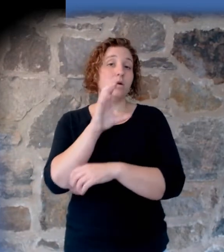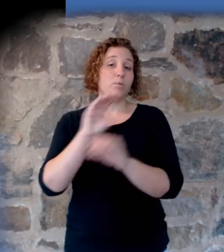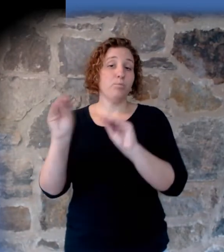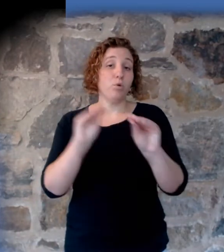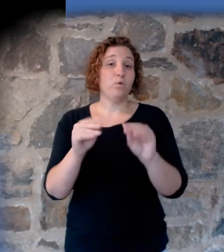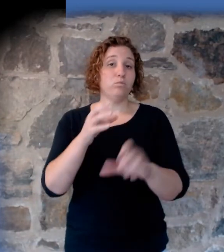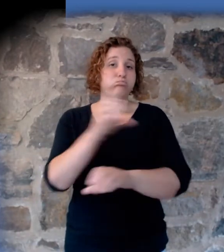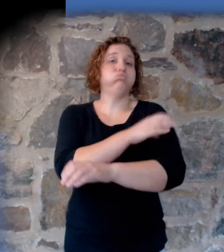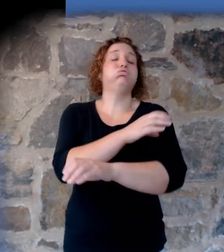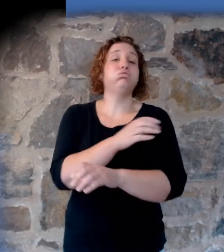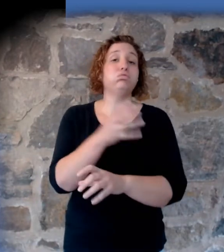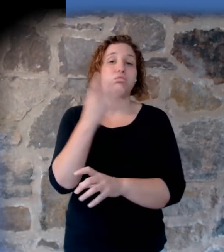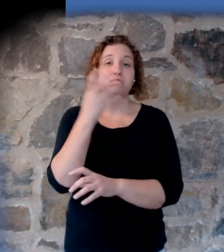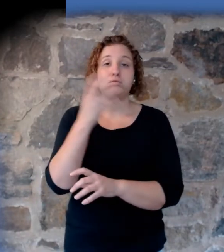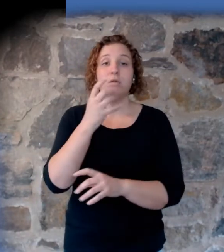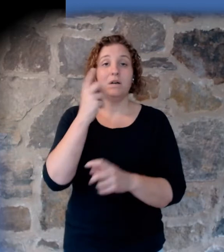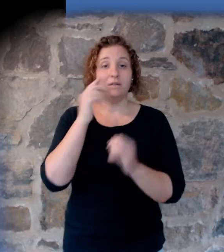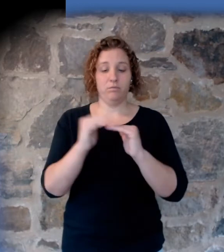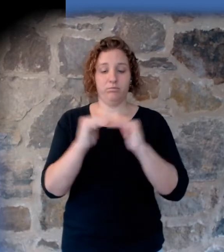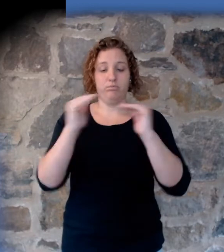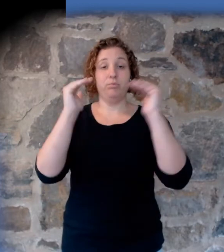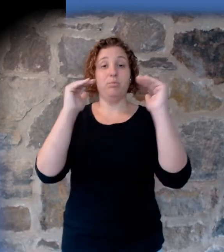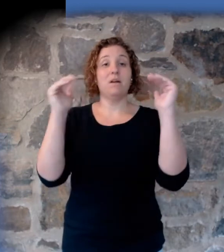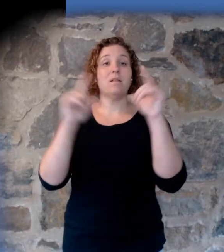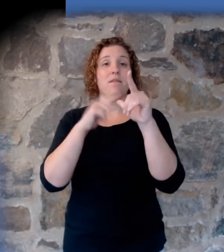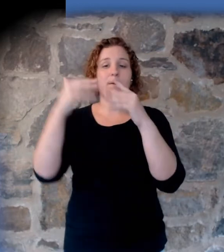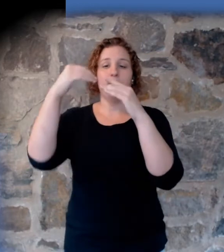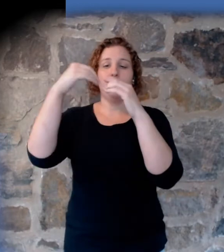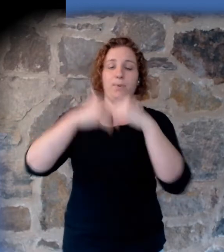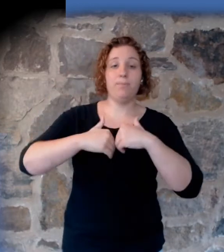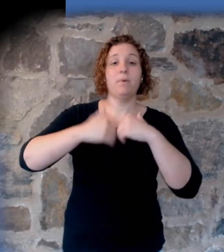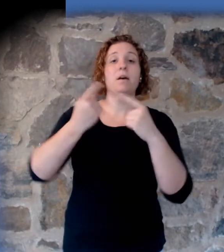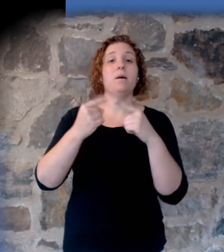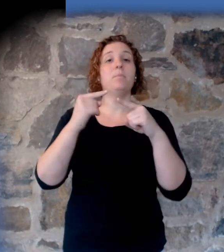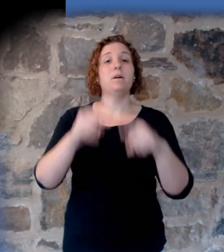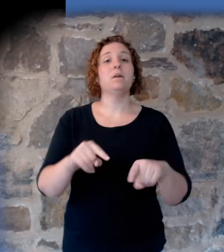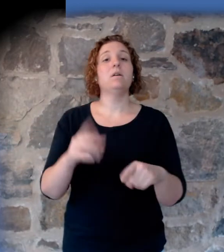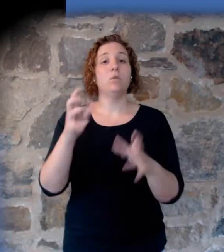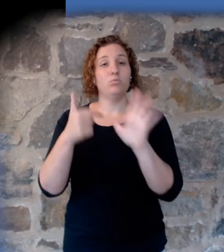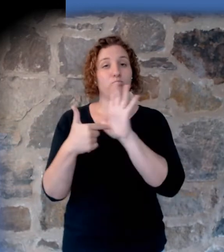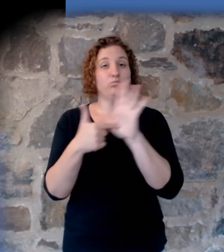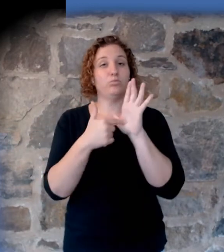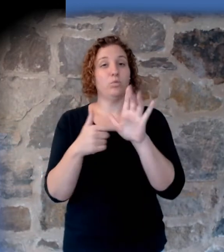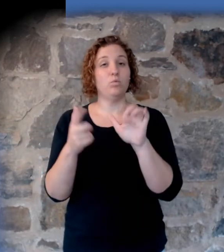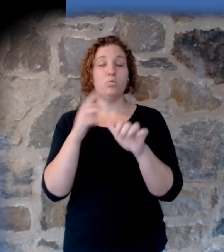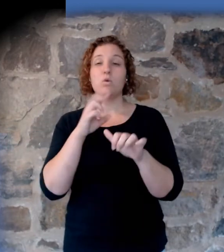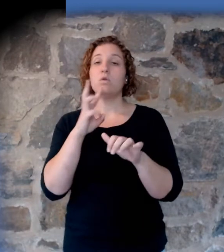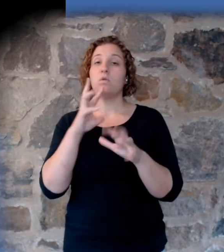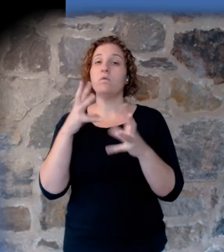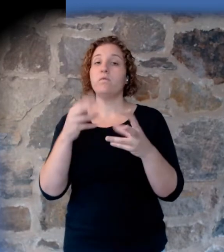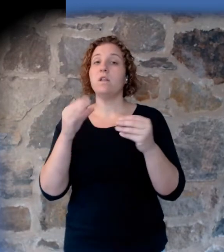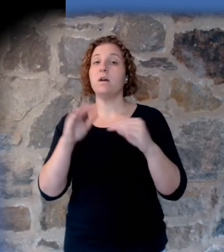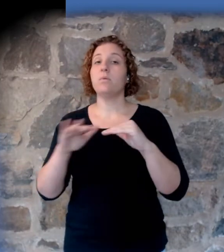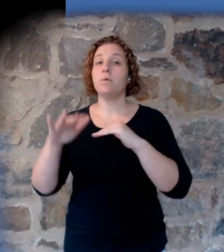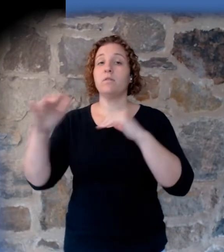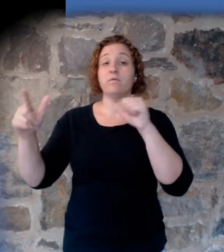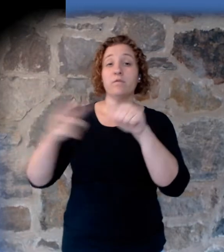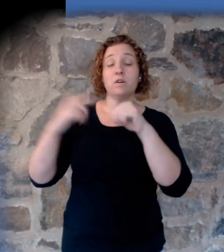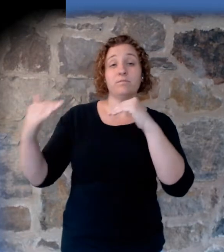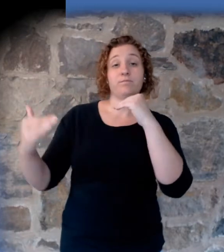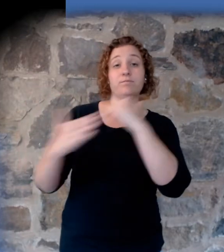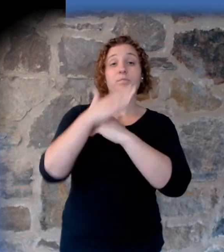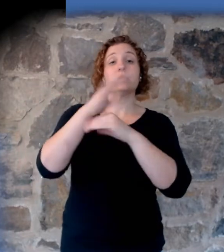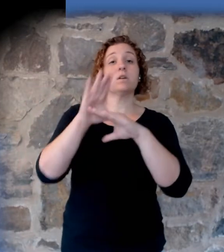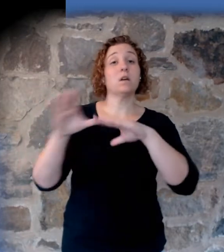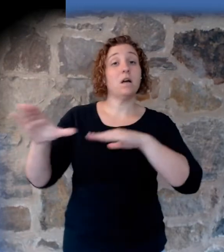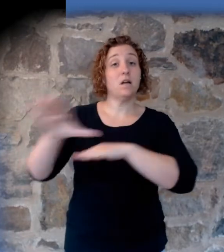layers then quickly eroded them away. Steve wanted to show me where the floodwaters first hit the continent, so he took me deeper into